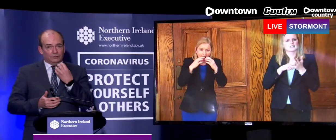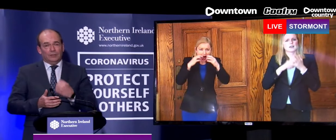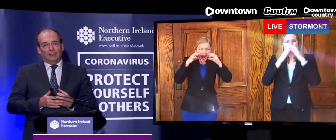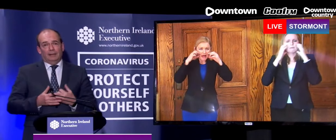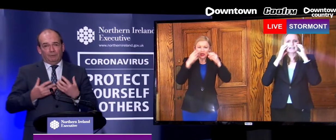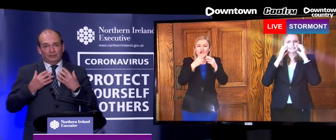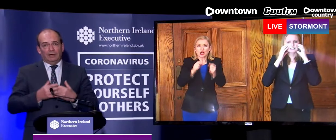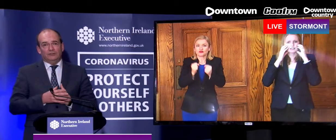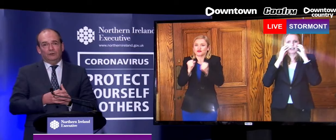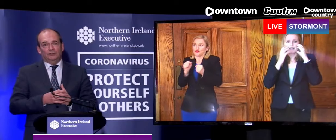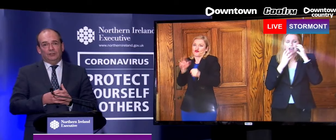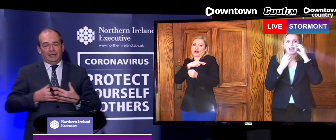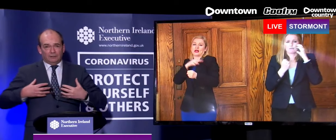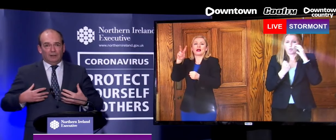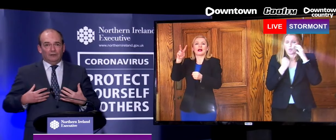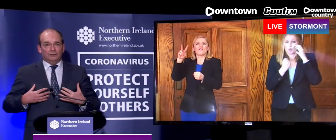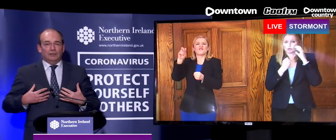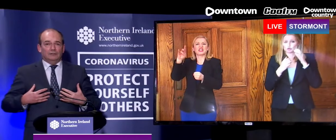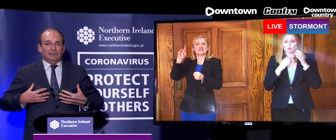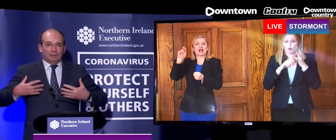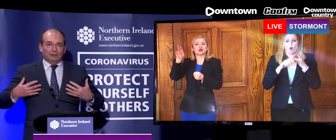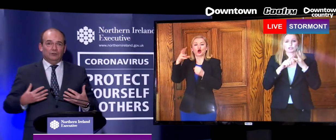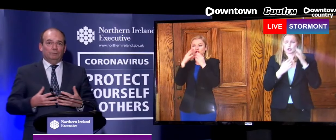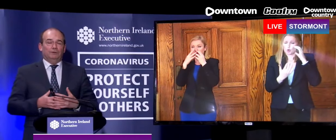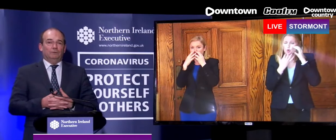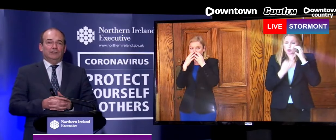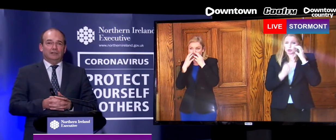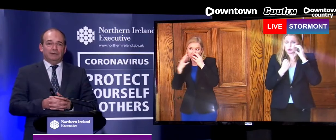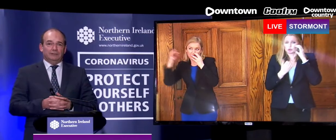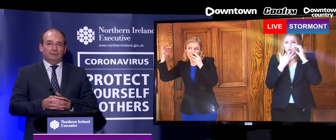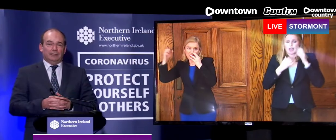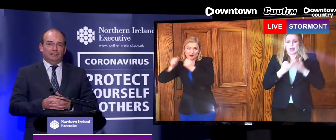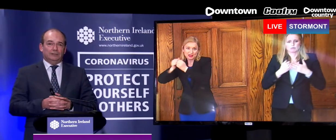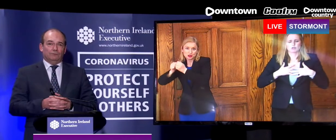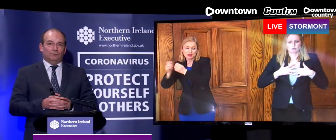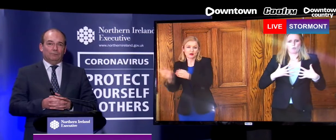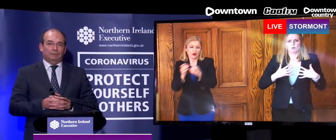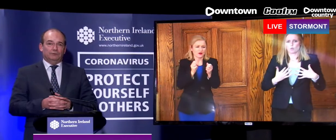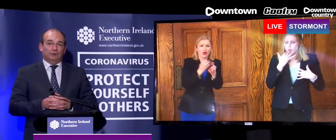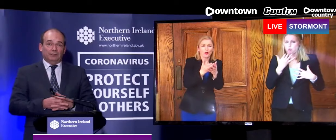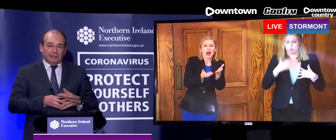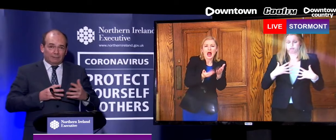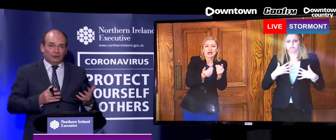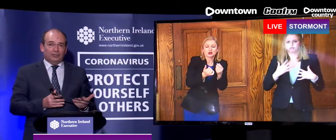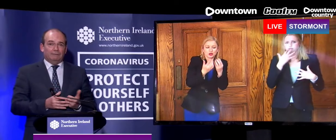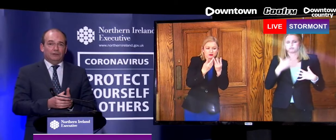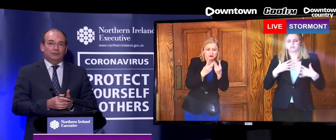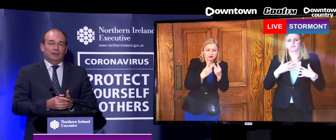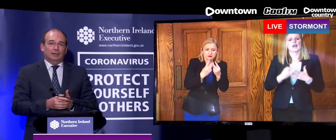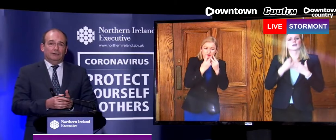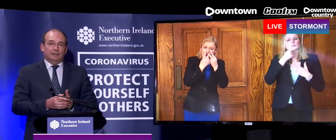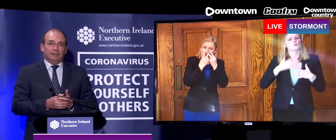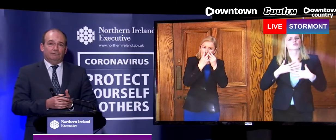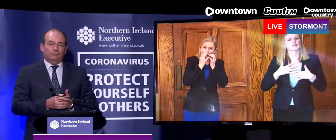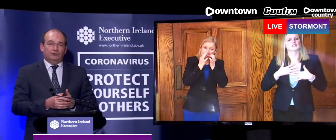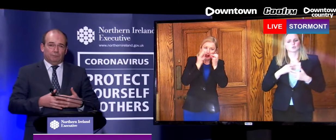administers pressurized oxygen into the lungs to keep the lungs open, which actually makes it easier for people to breathe. And again, emerging evidence